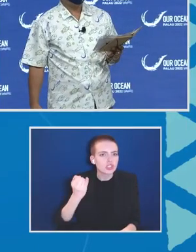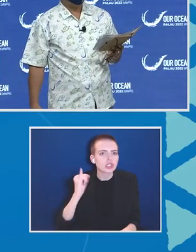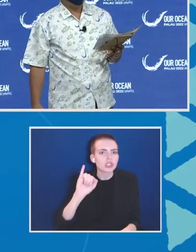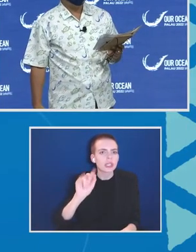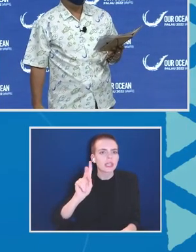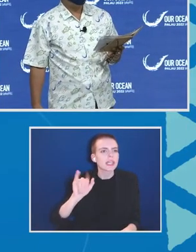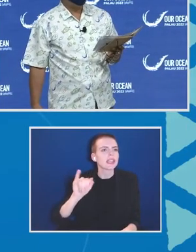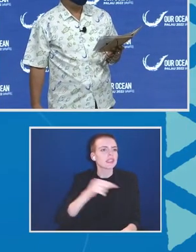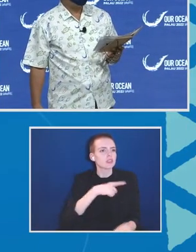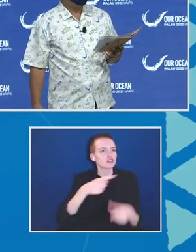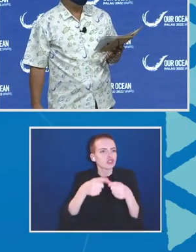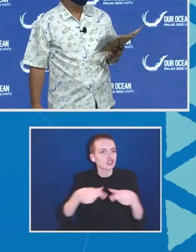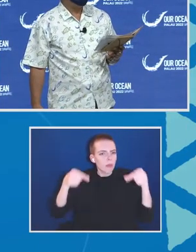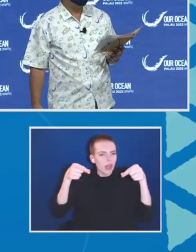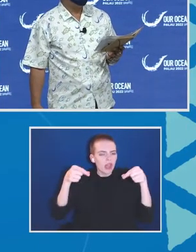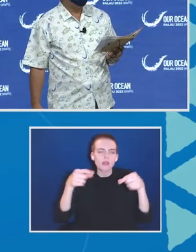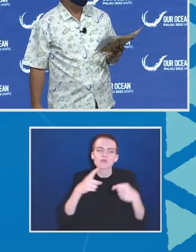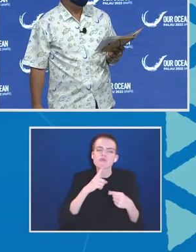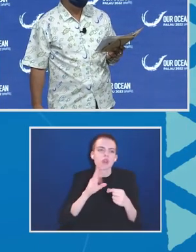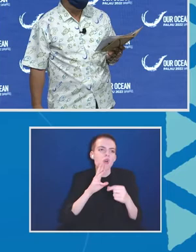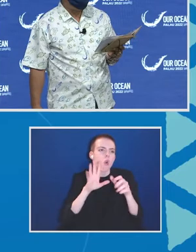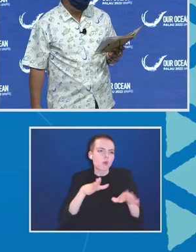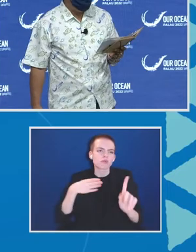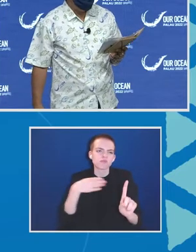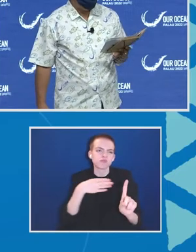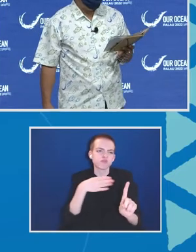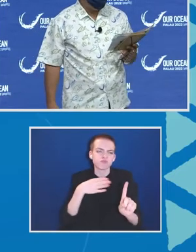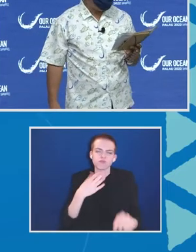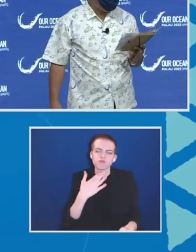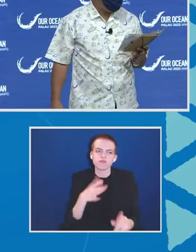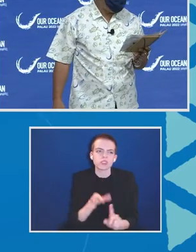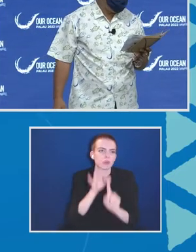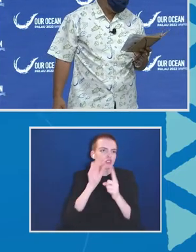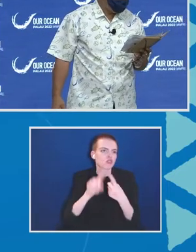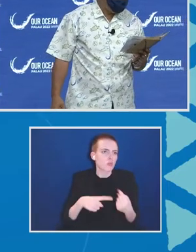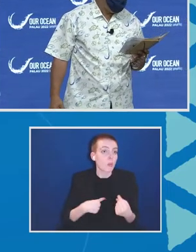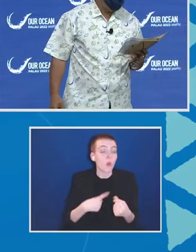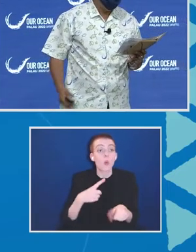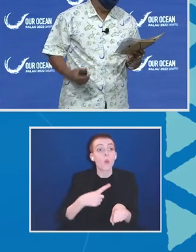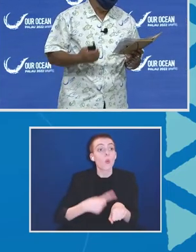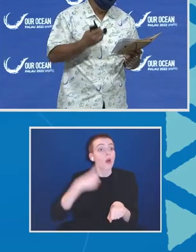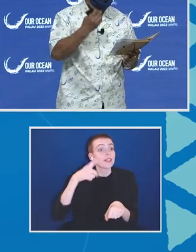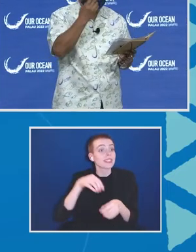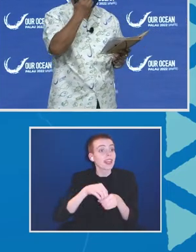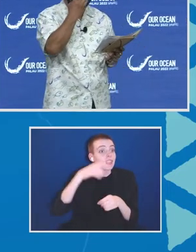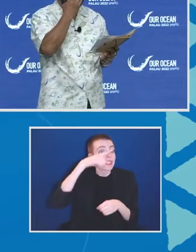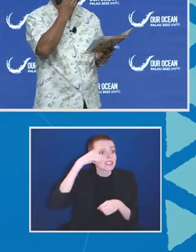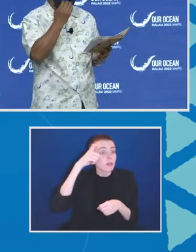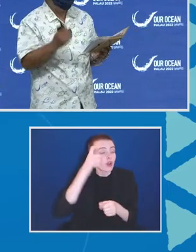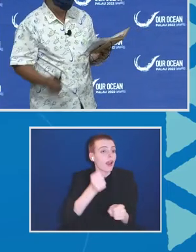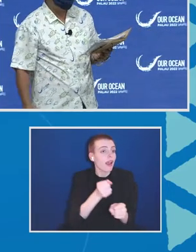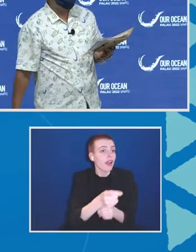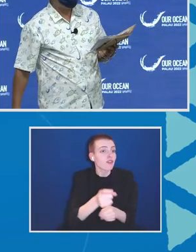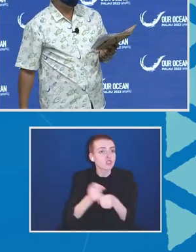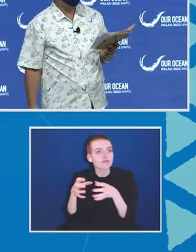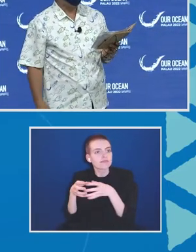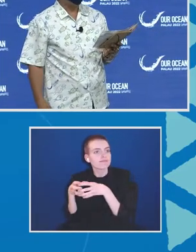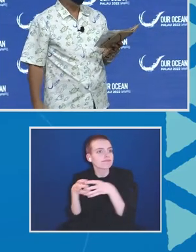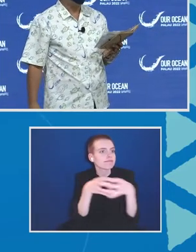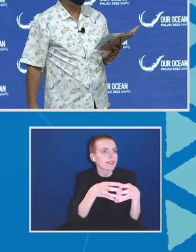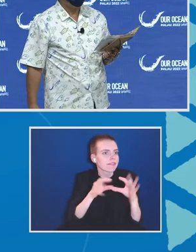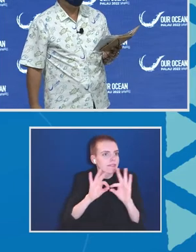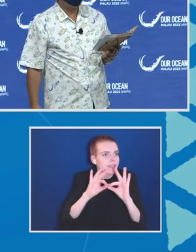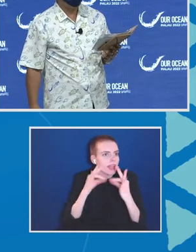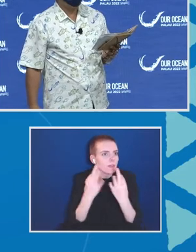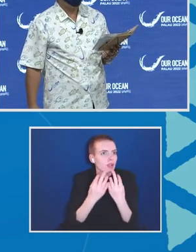as I went to the ocean once in the summer, my family trip, and my father used to teach me